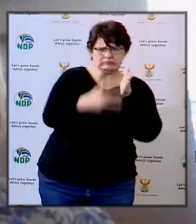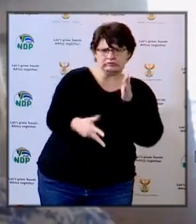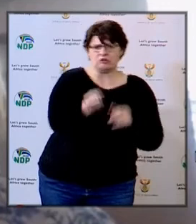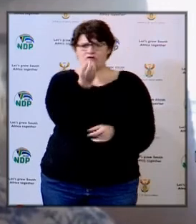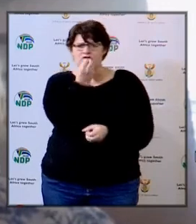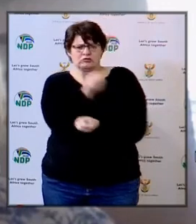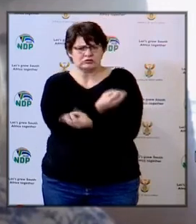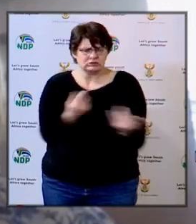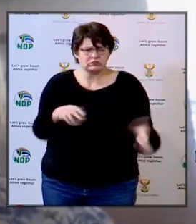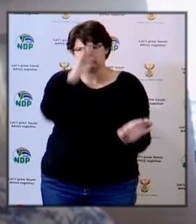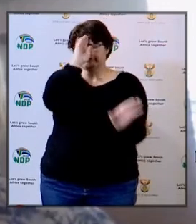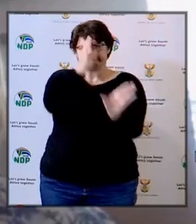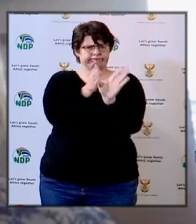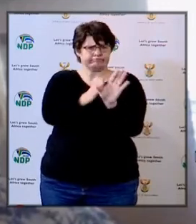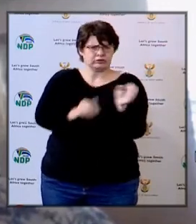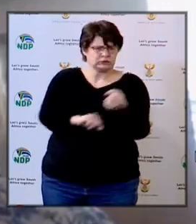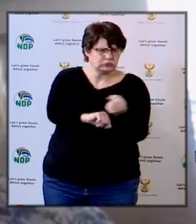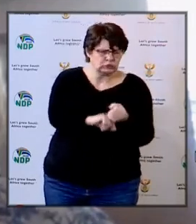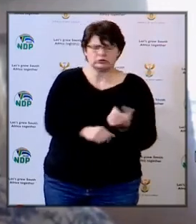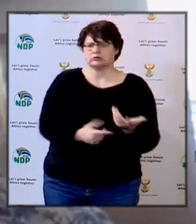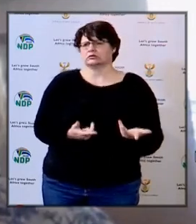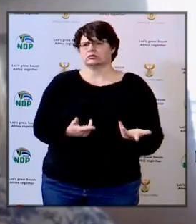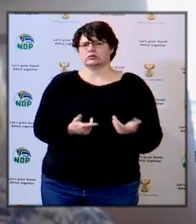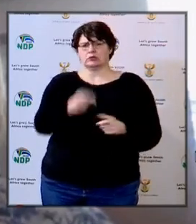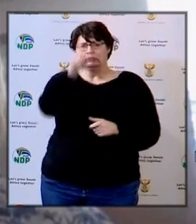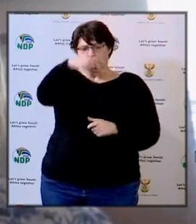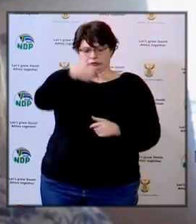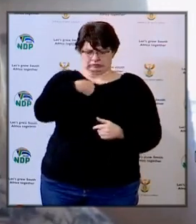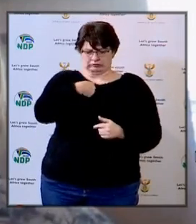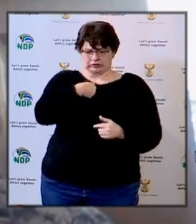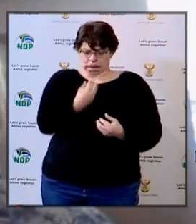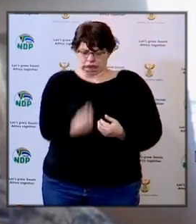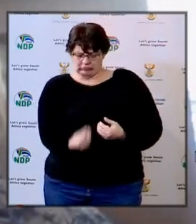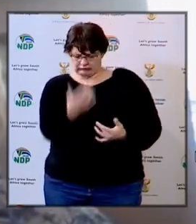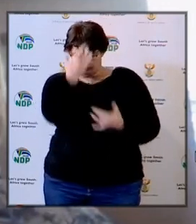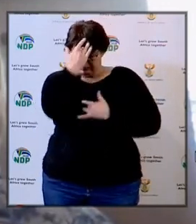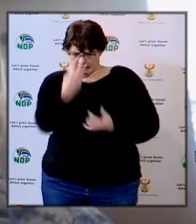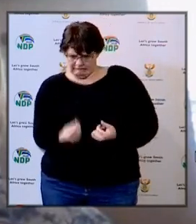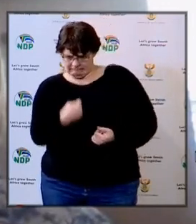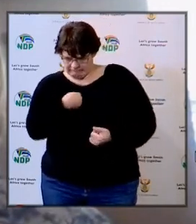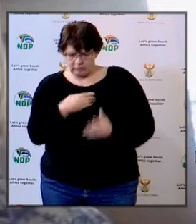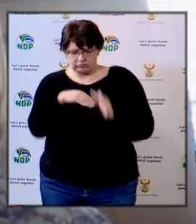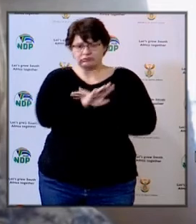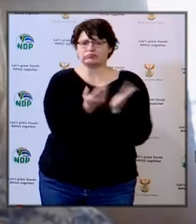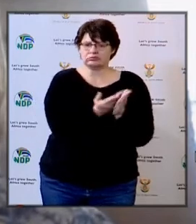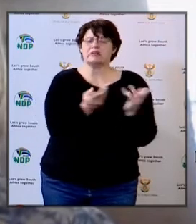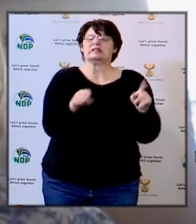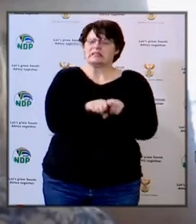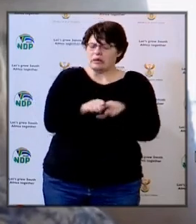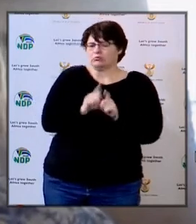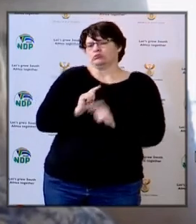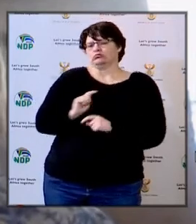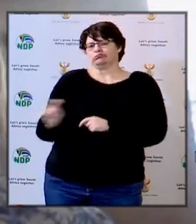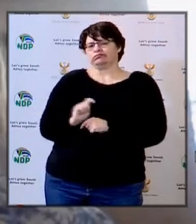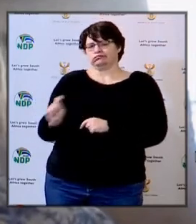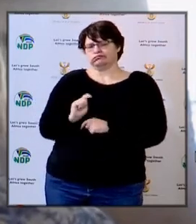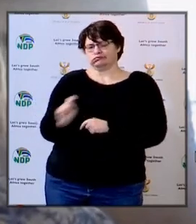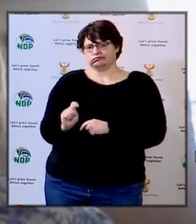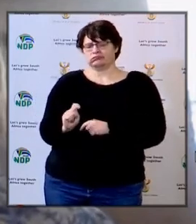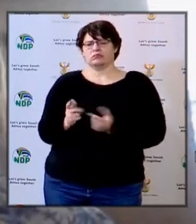schools, feeding, psychosocial support, managing learners with comorbidities, safety of learners on the learner transport scheme,